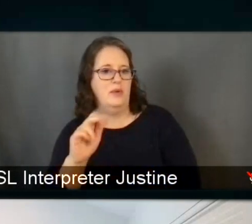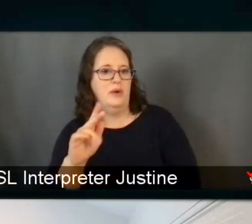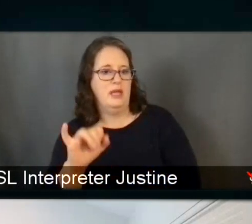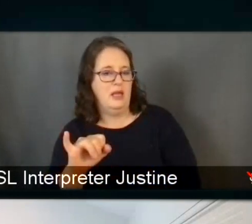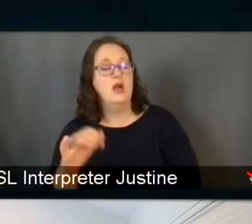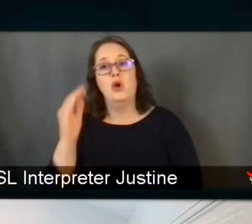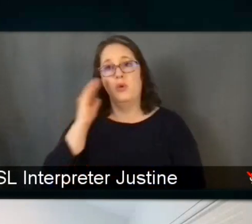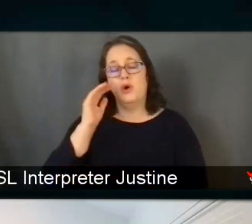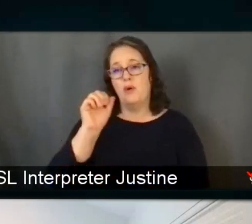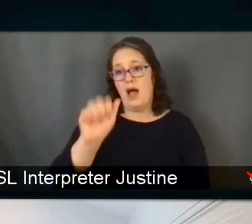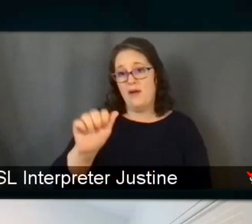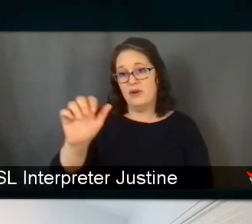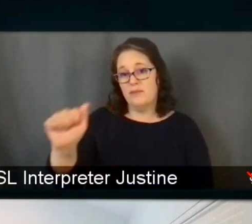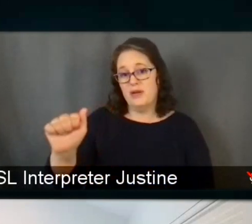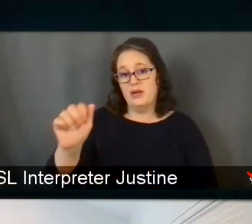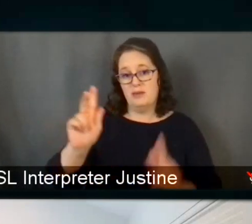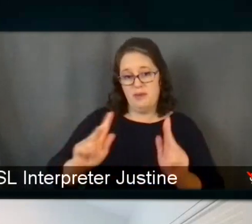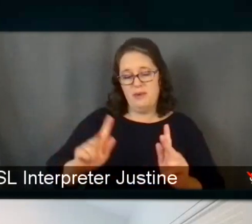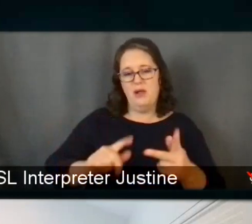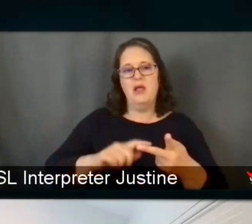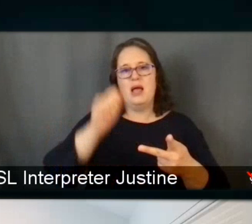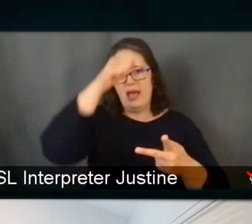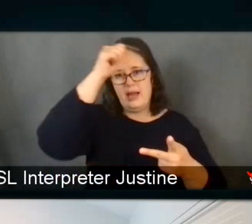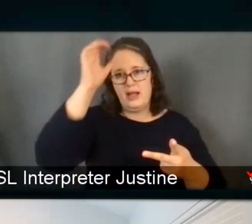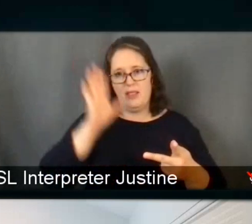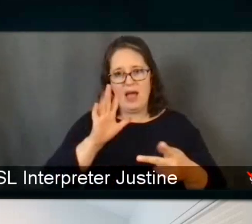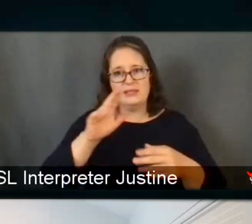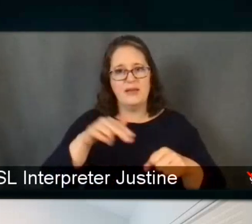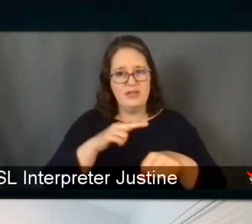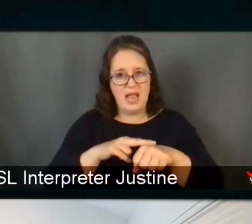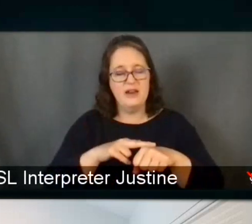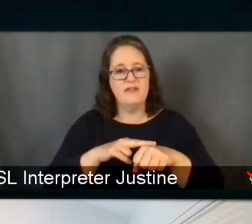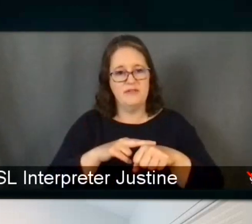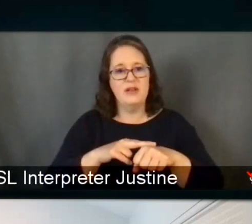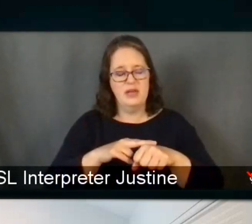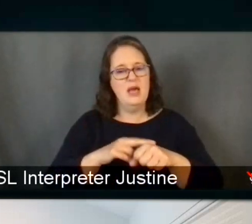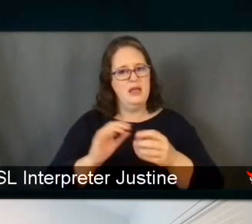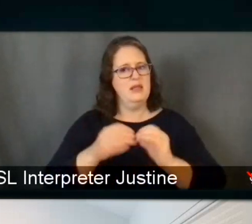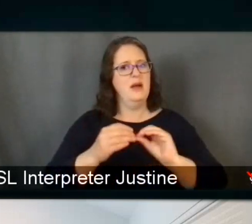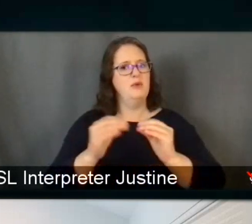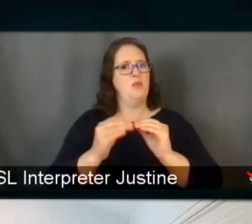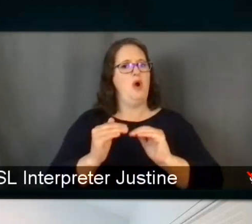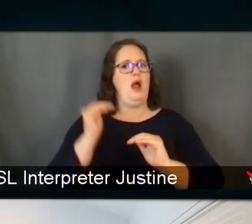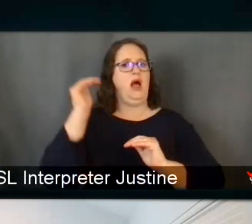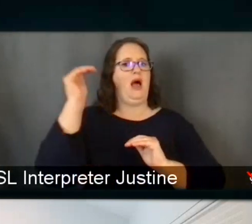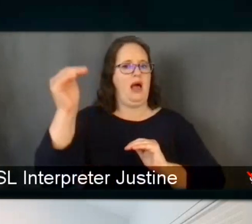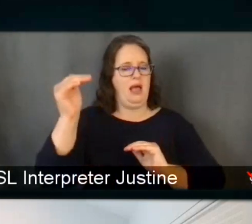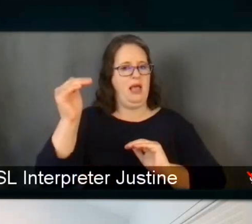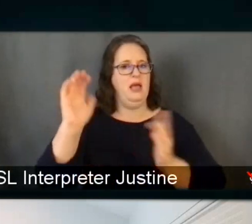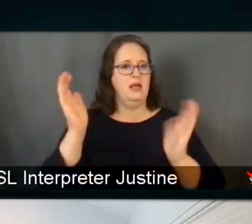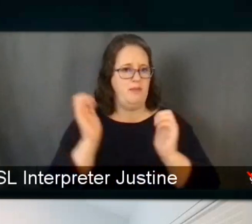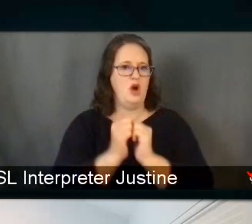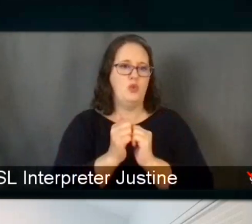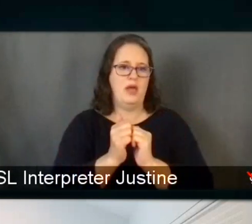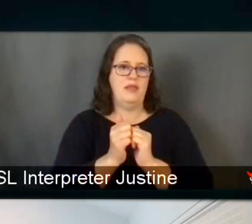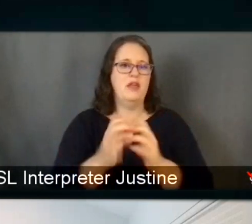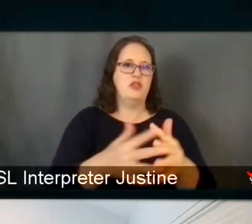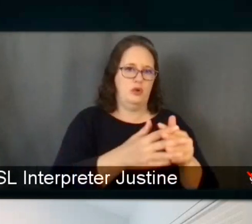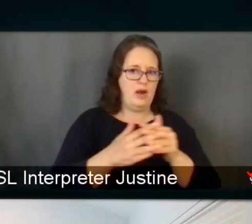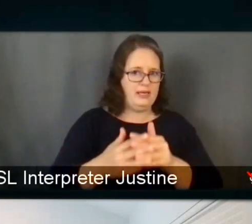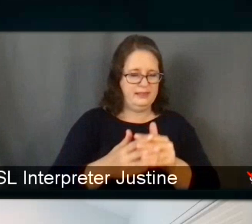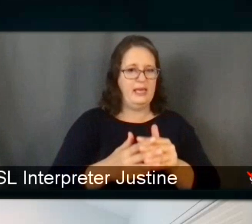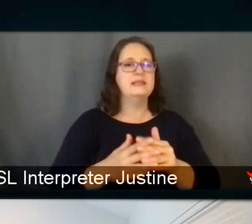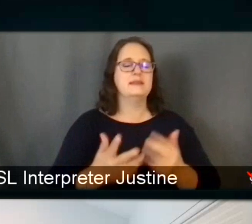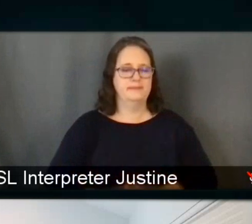people and Alaska Native people compared to the average of the United States. And they